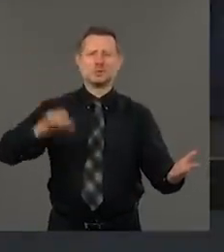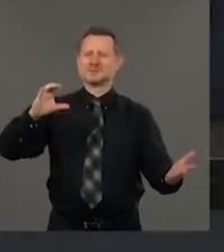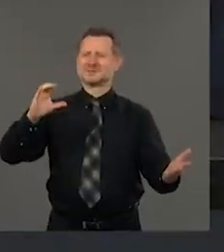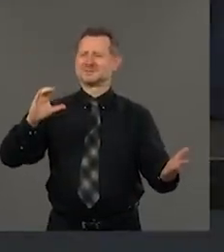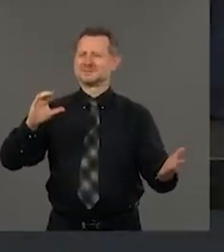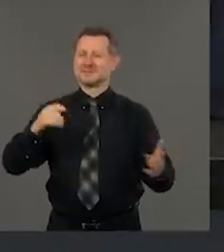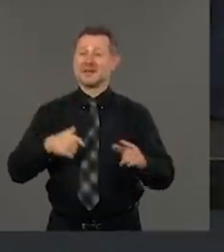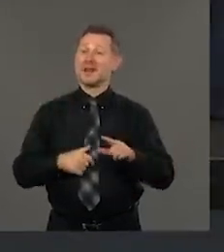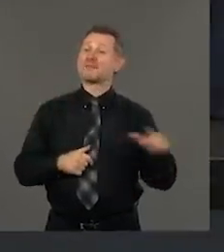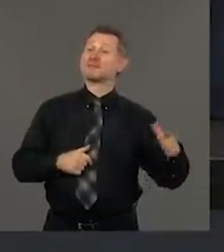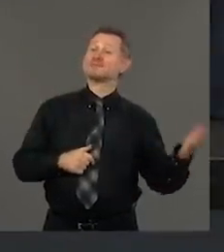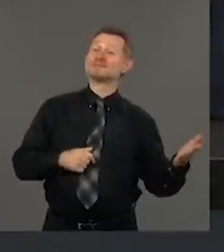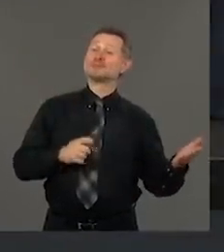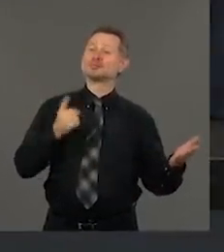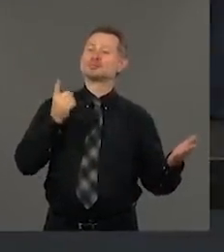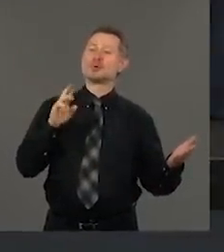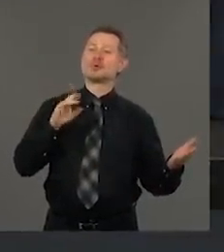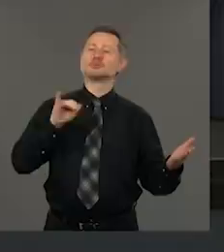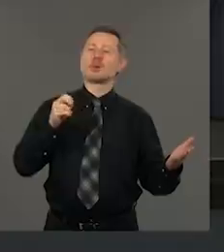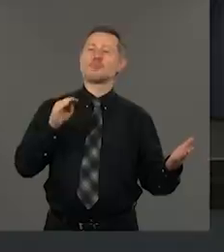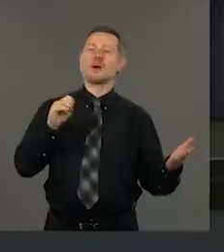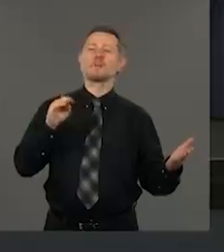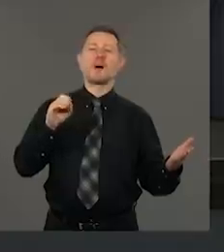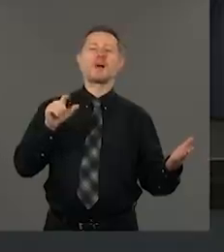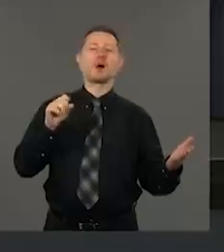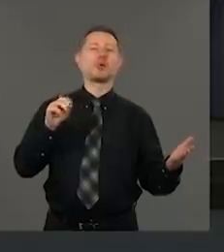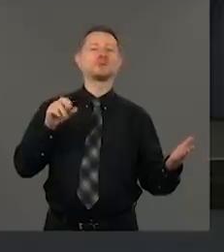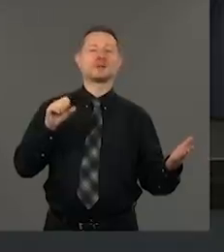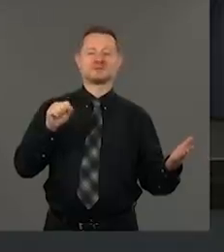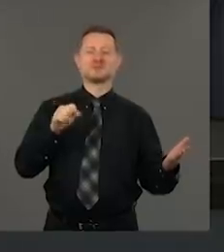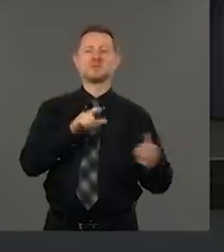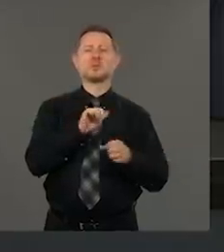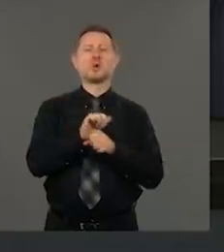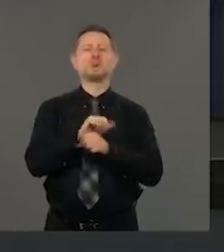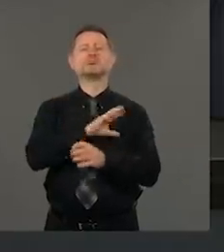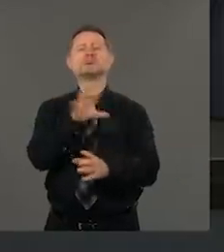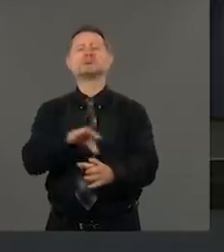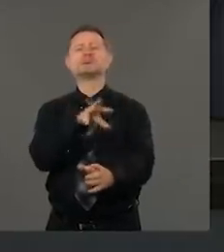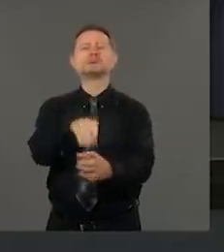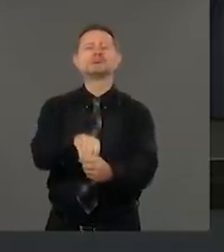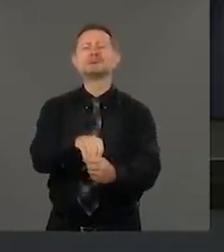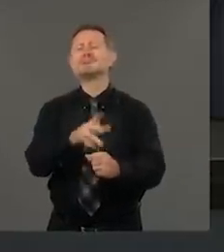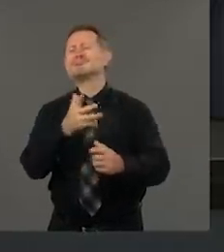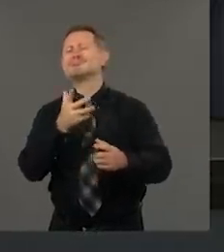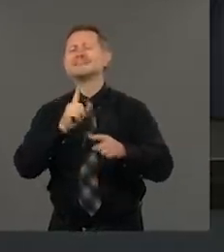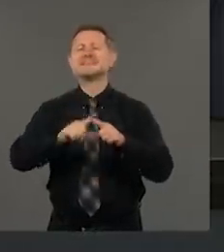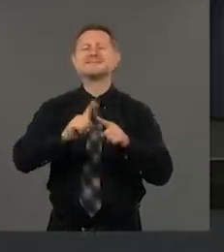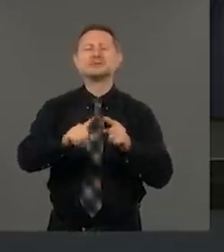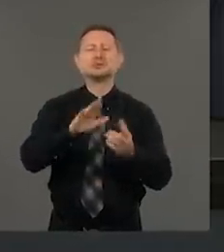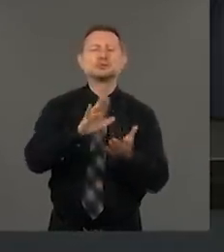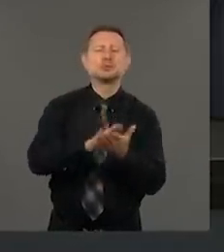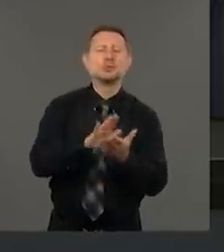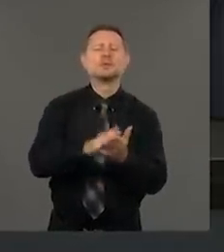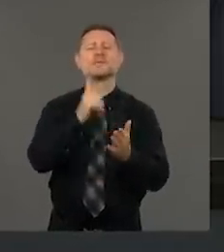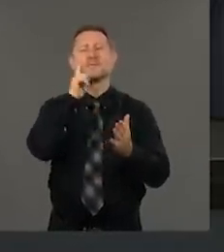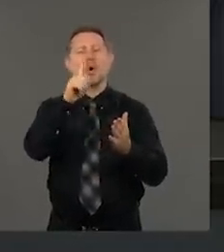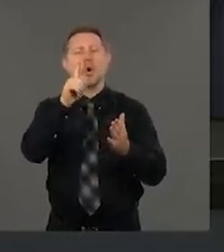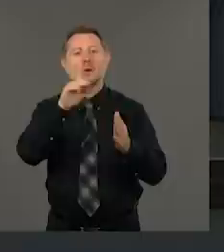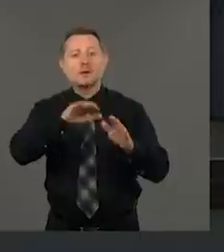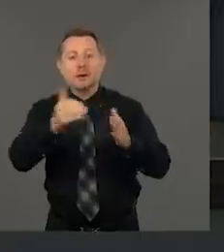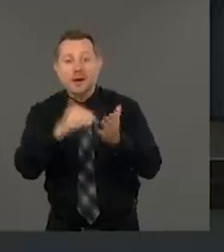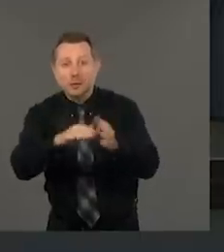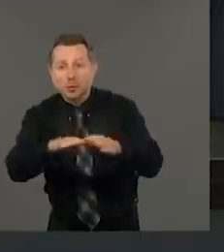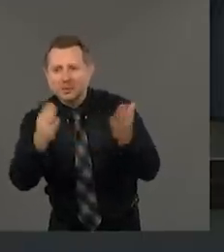have Dr. James Malatras, who's been working on, among other things, the school reopening plan, and he's here to